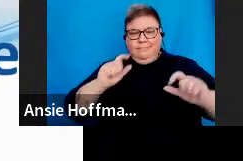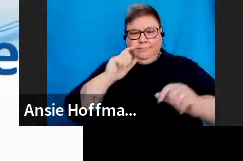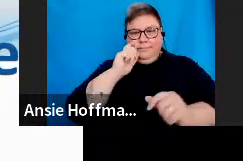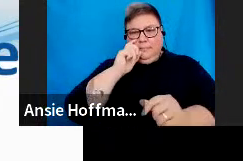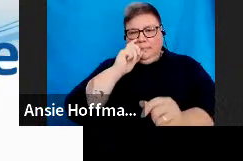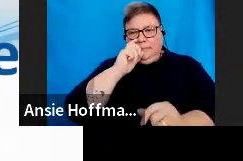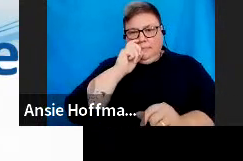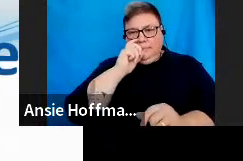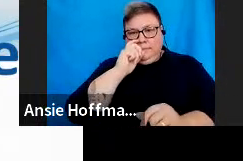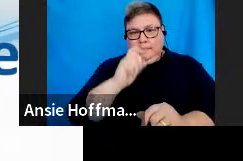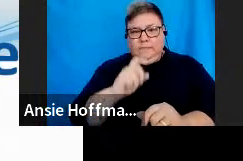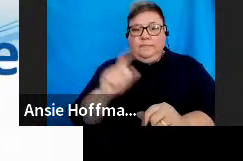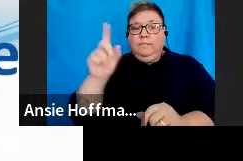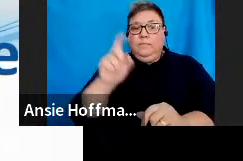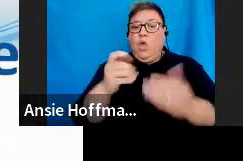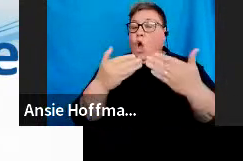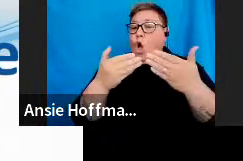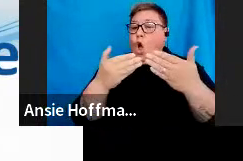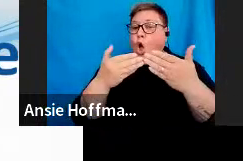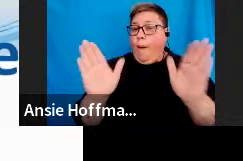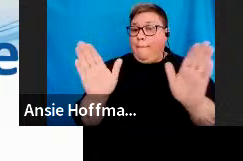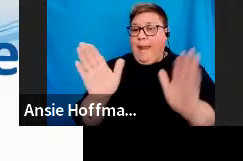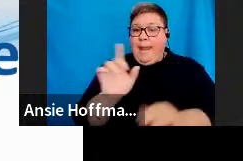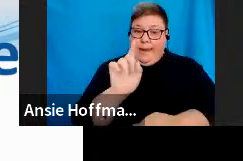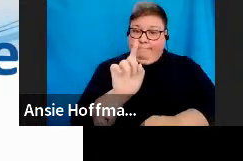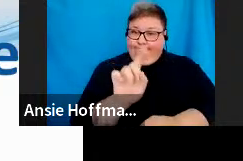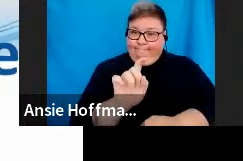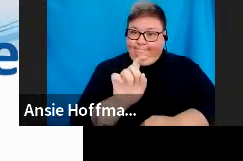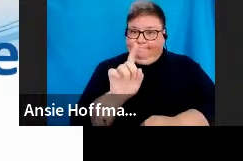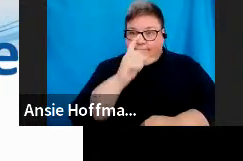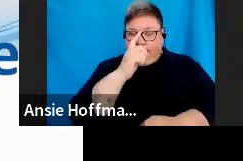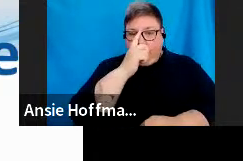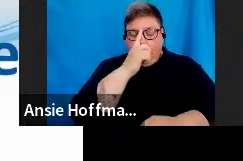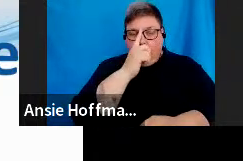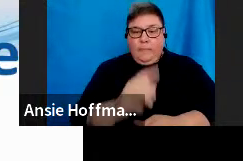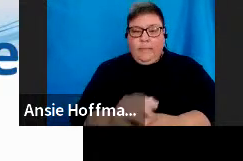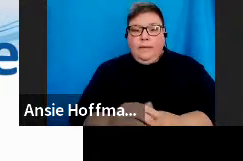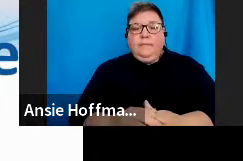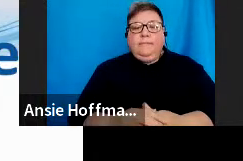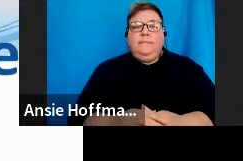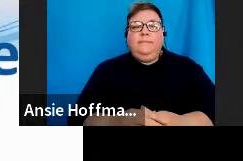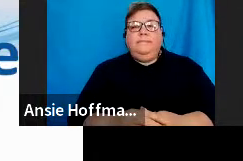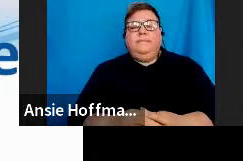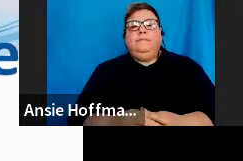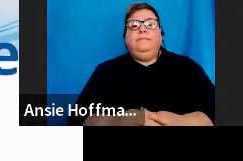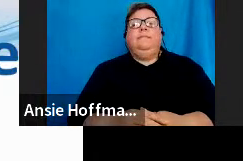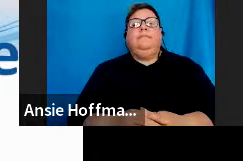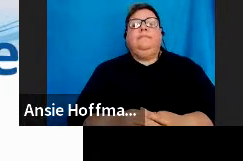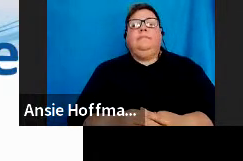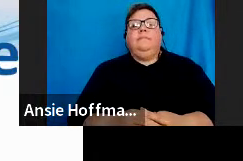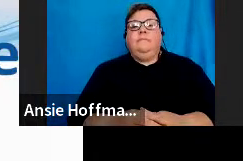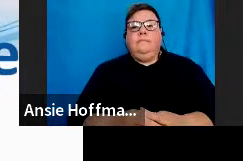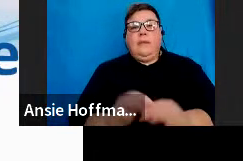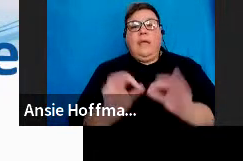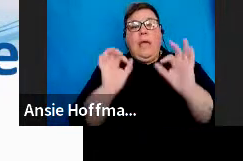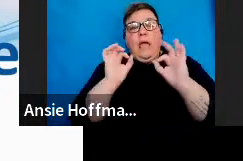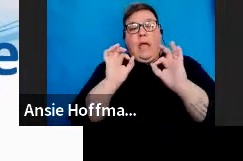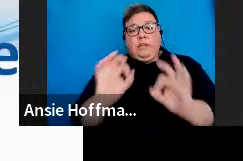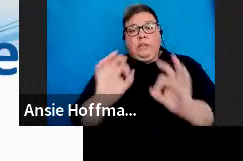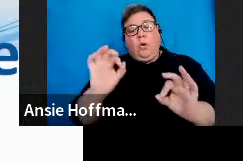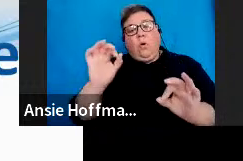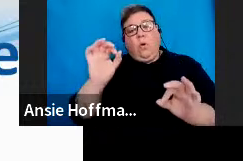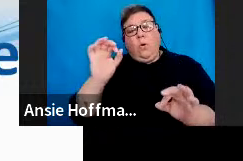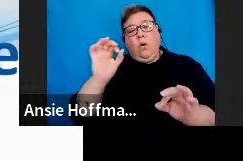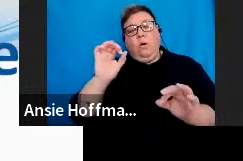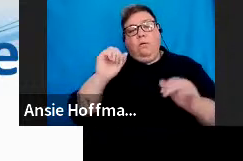Click on the open hyperlink on the group and ensure that the correct authorization level